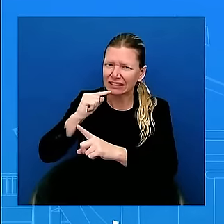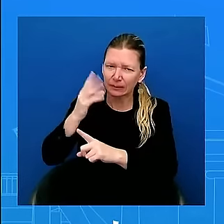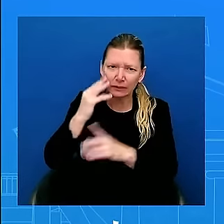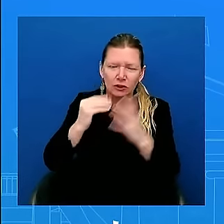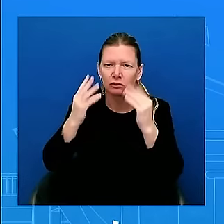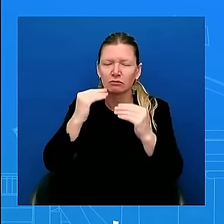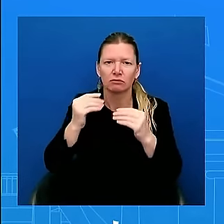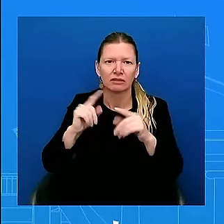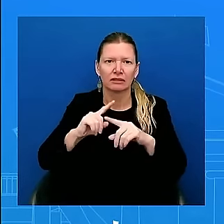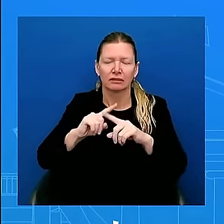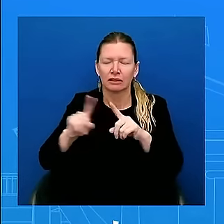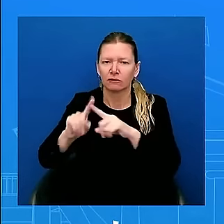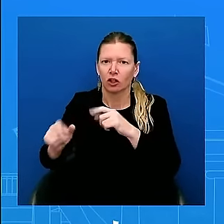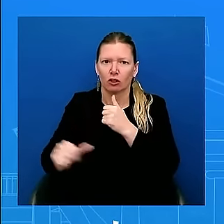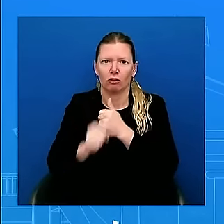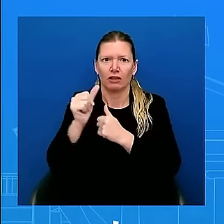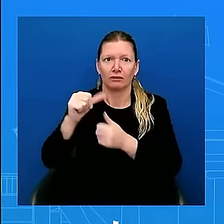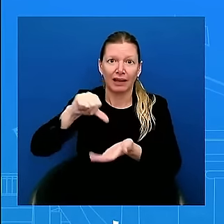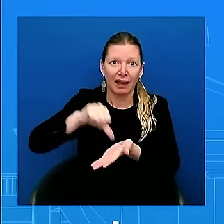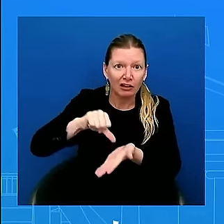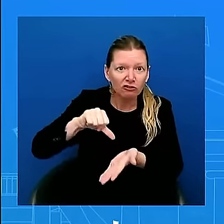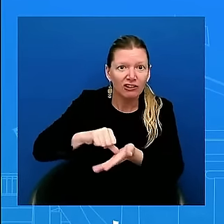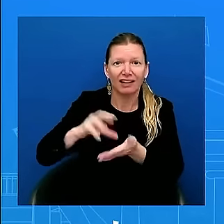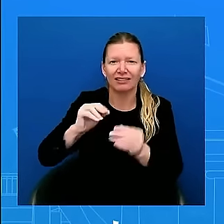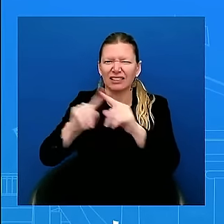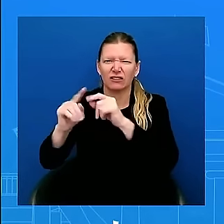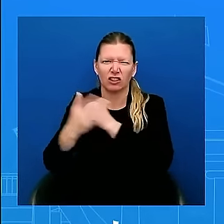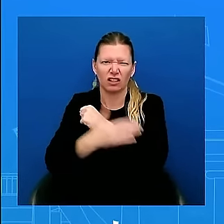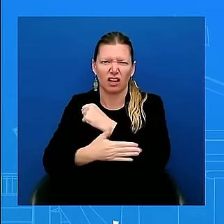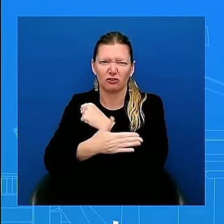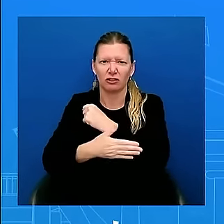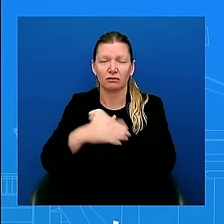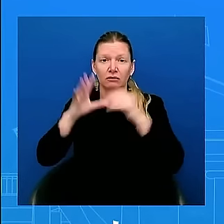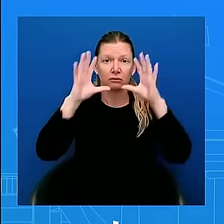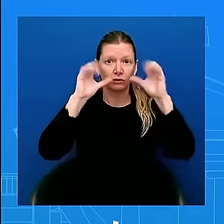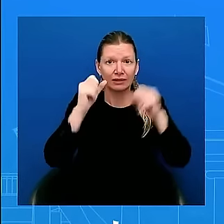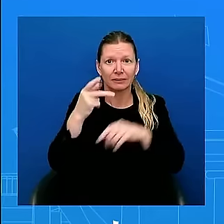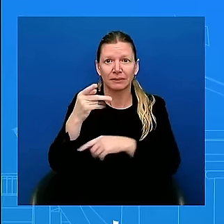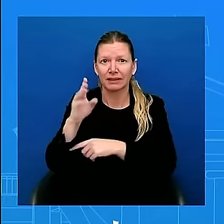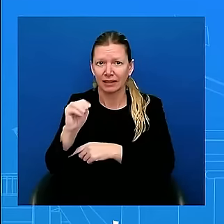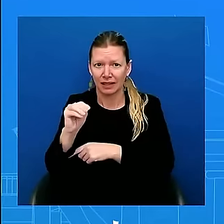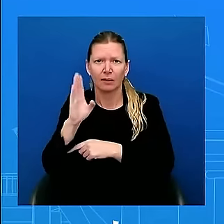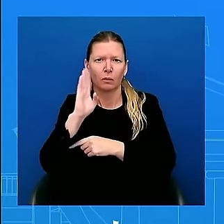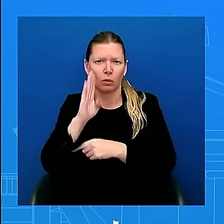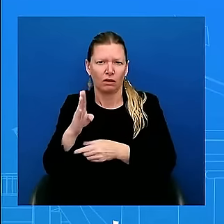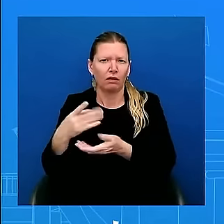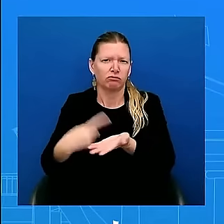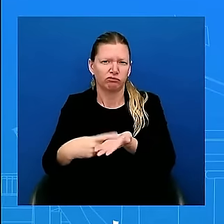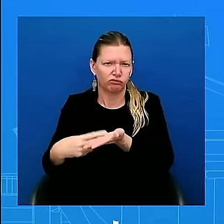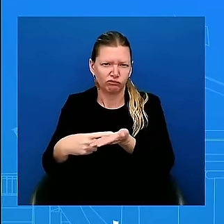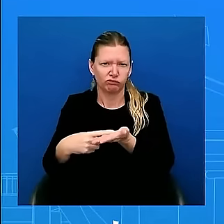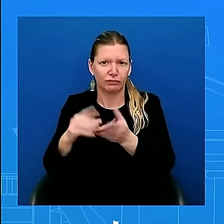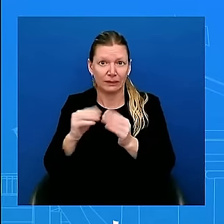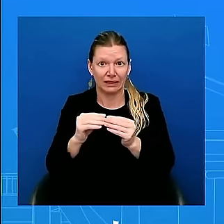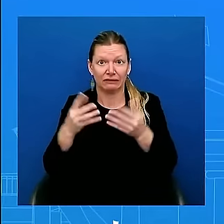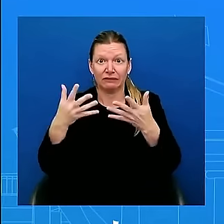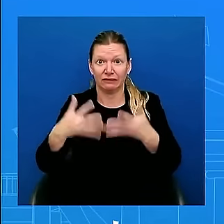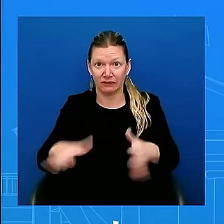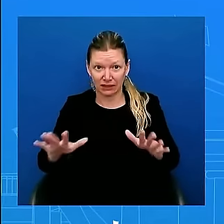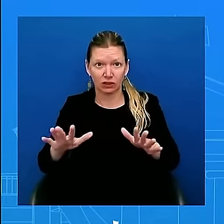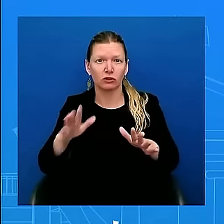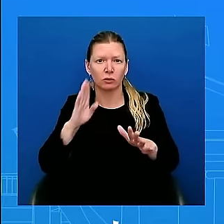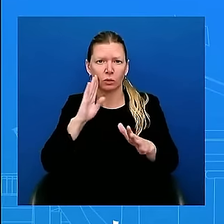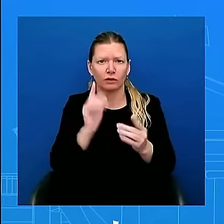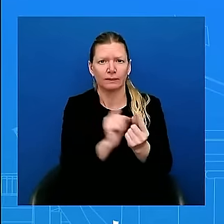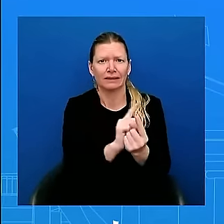meet with families of the Americans that are being held hostage by Hamas. This will be this president's second in-person meeting with these